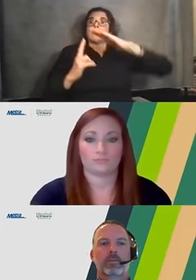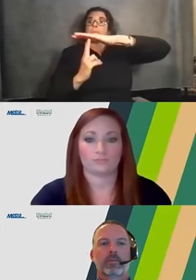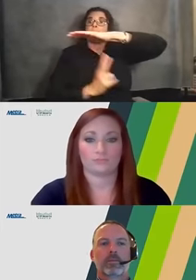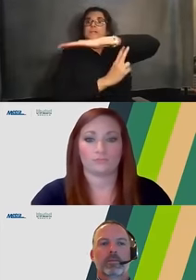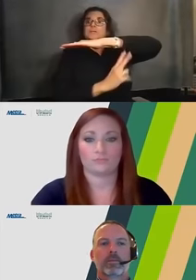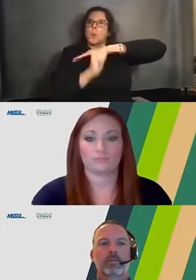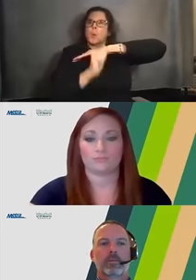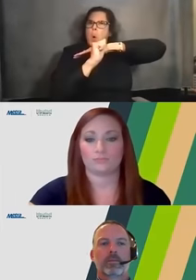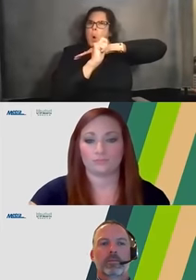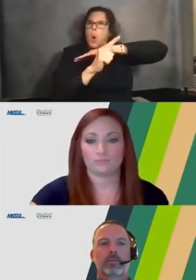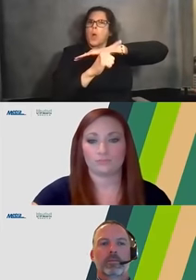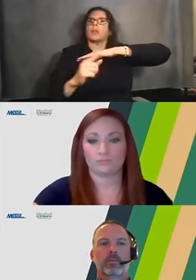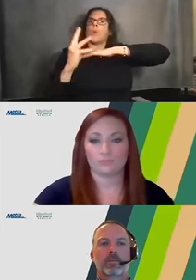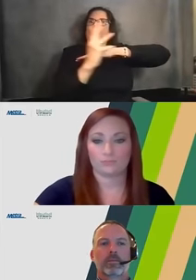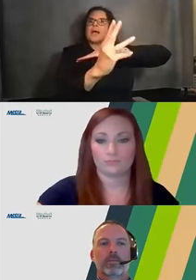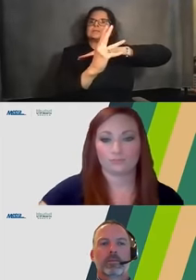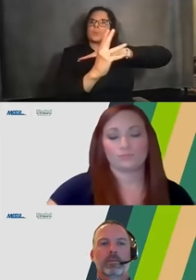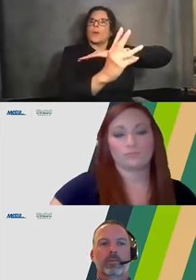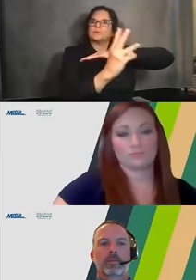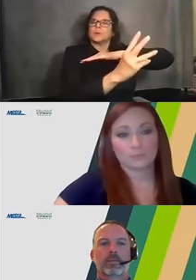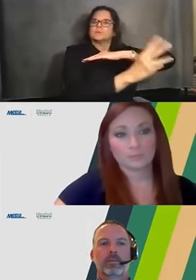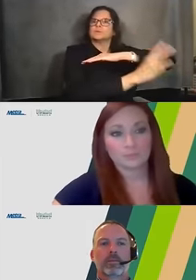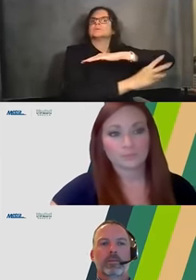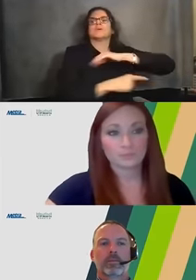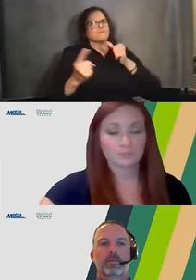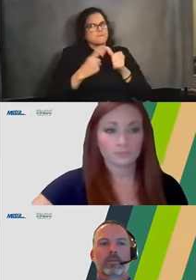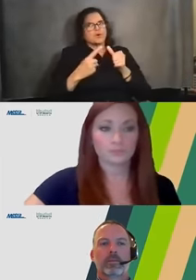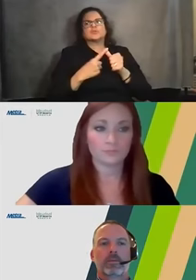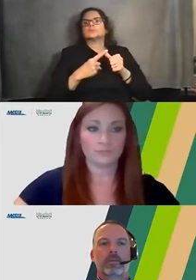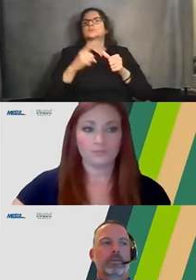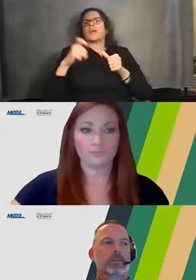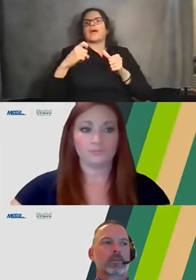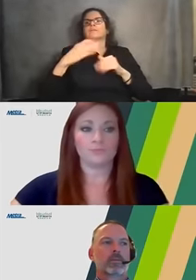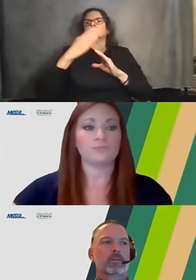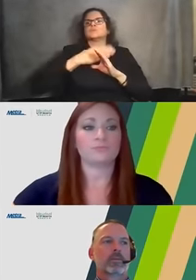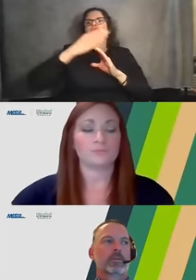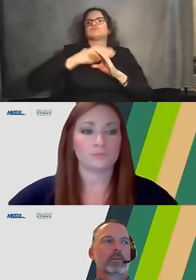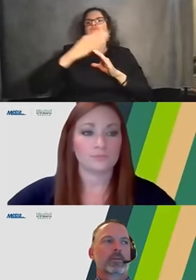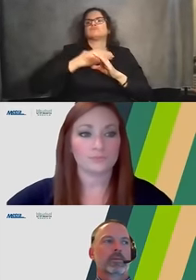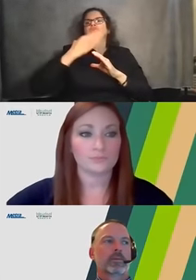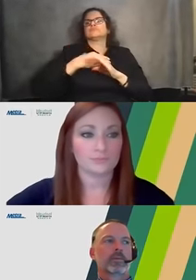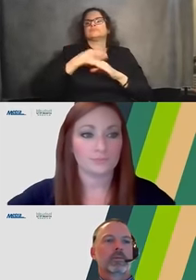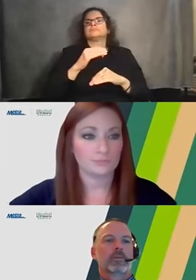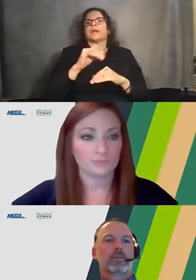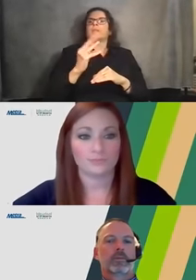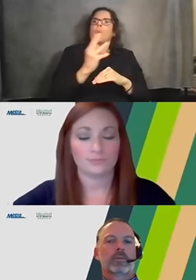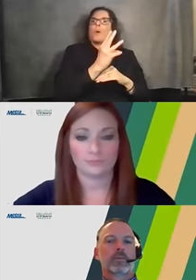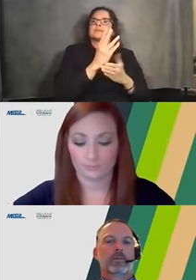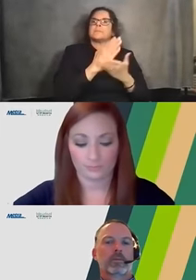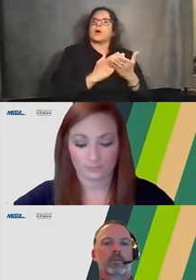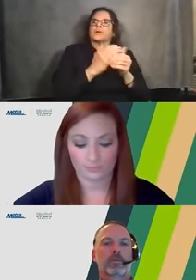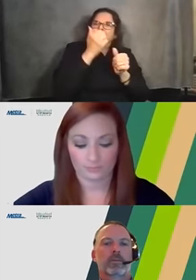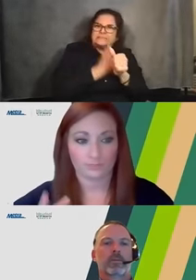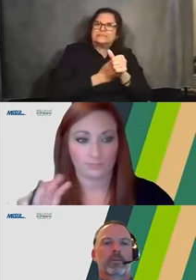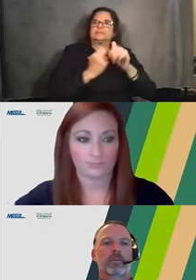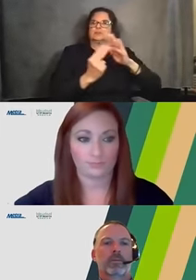the east bridge or the northbound or that southbound track that's on the east side. And so it's not as though it will